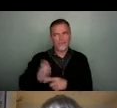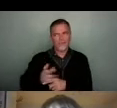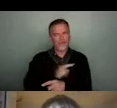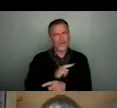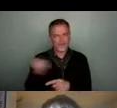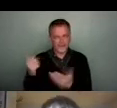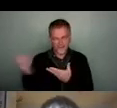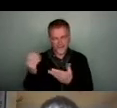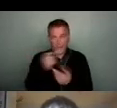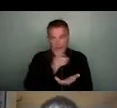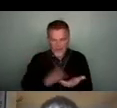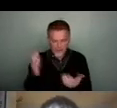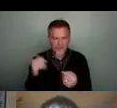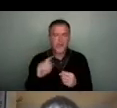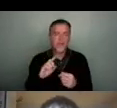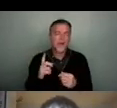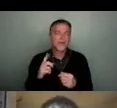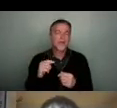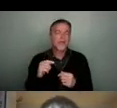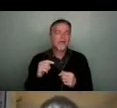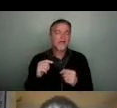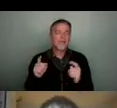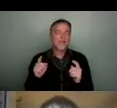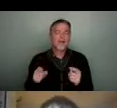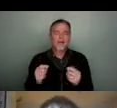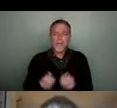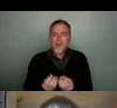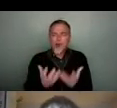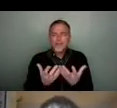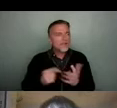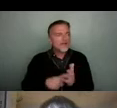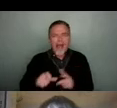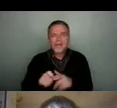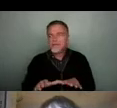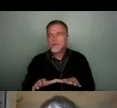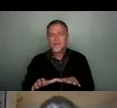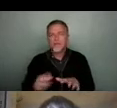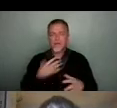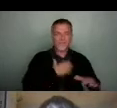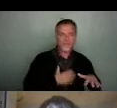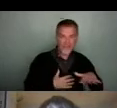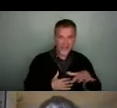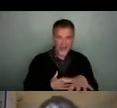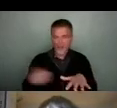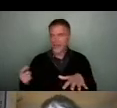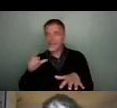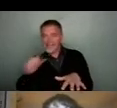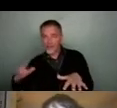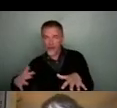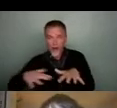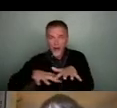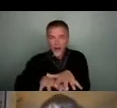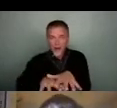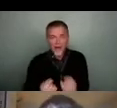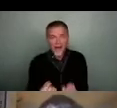and months. But this emerging trend of physical and digital events and how much that might